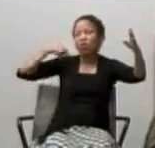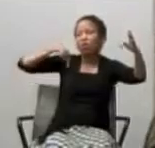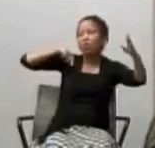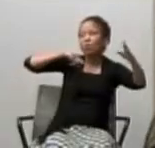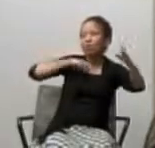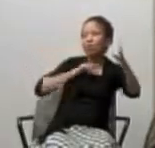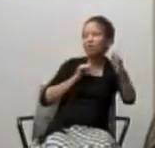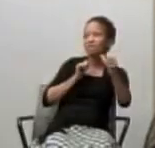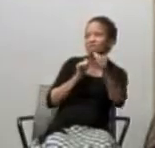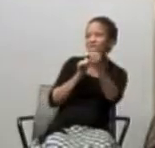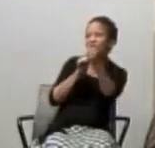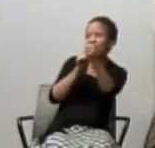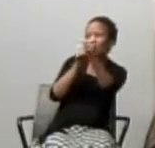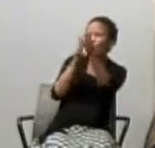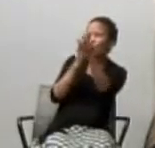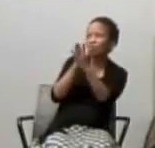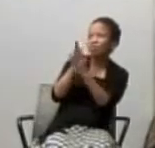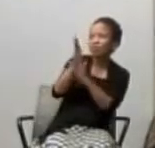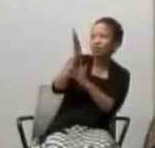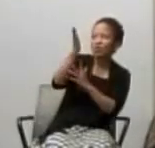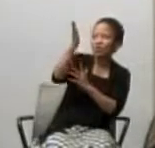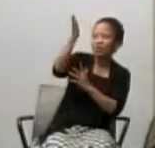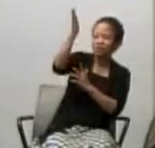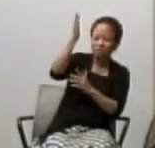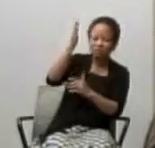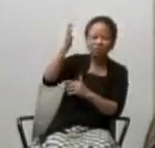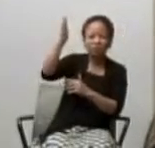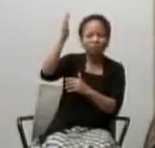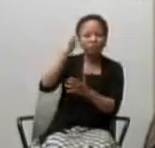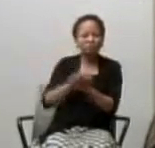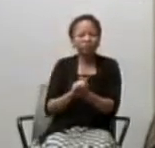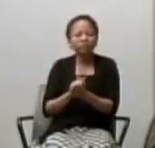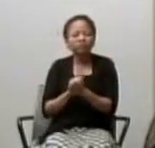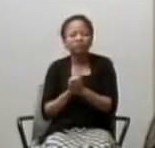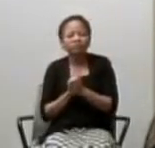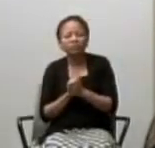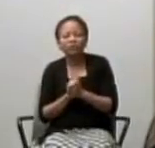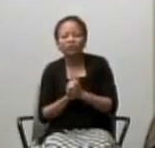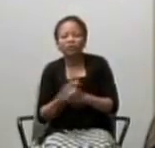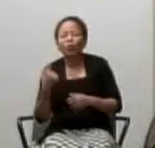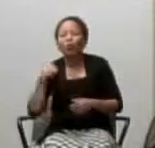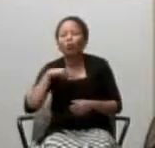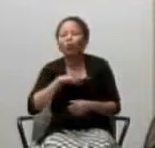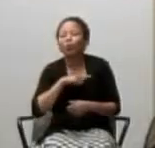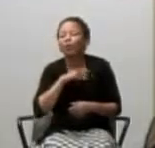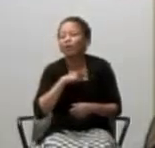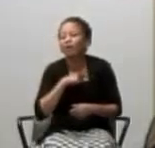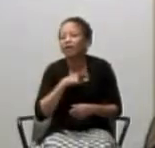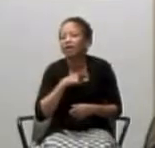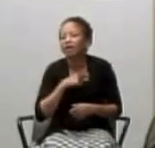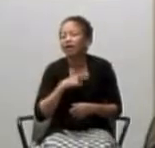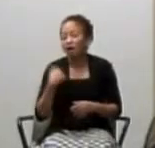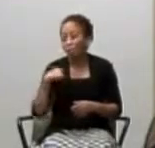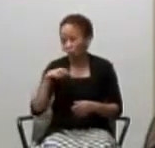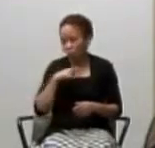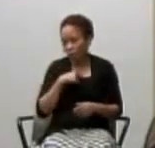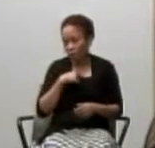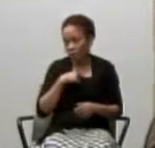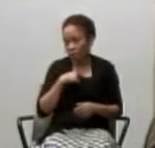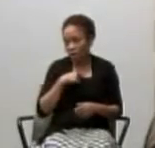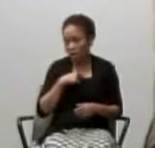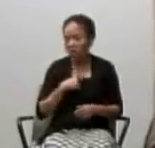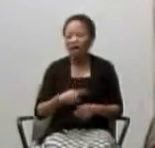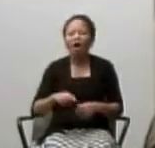follow. A God who in Christ has given us the example of how we are called to live with one another. So his